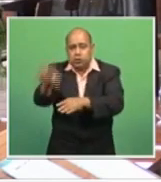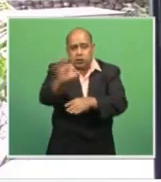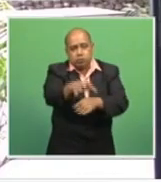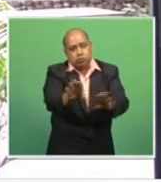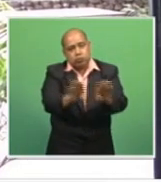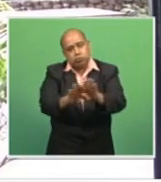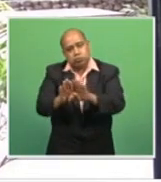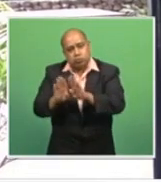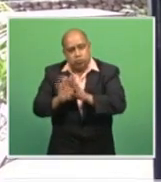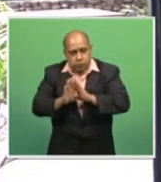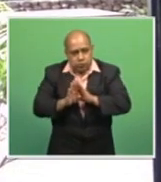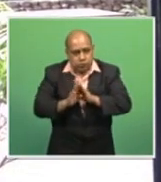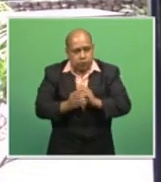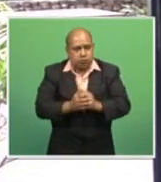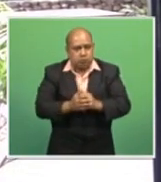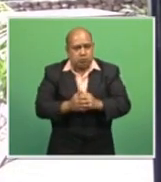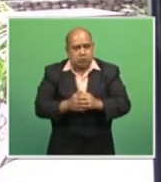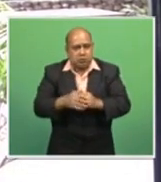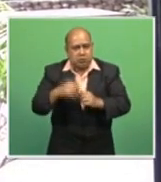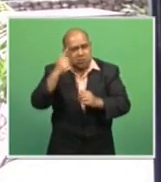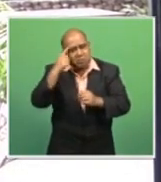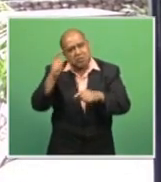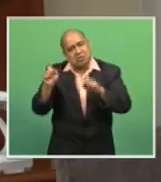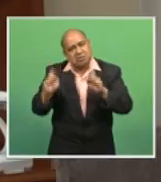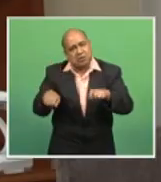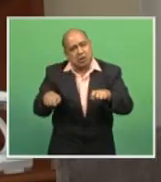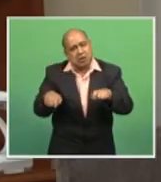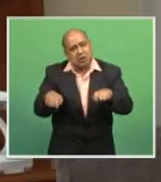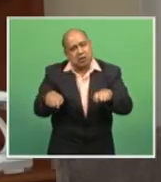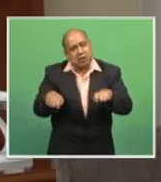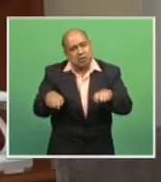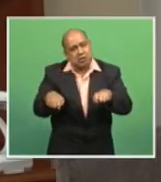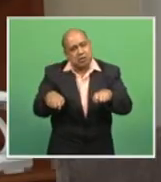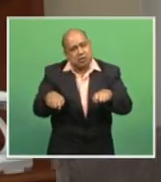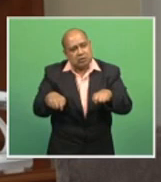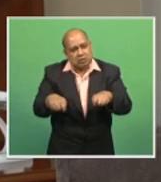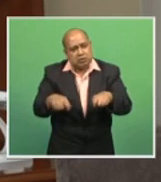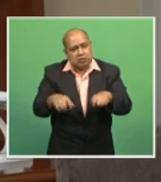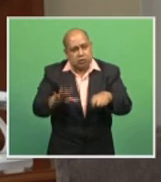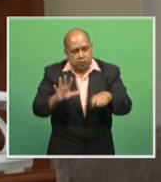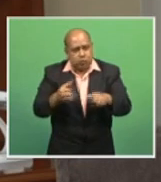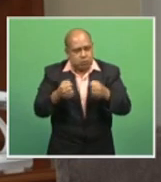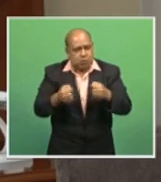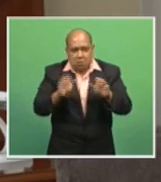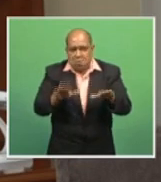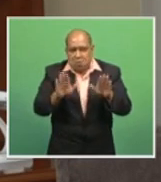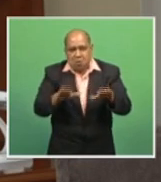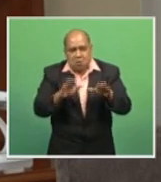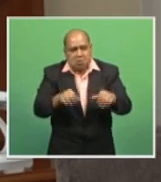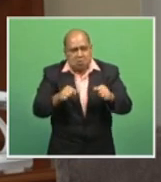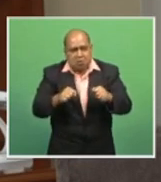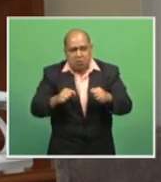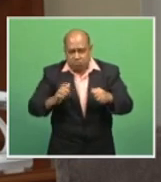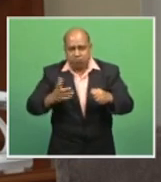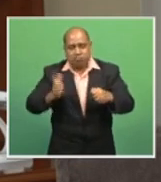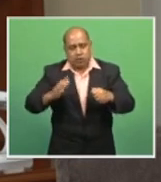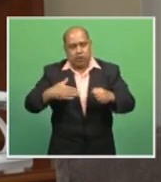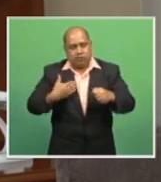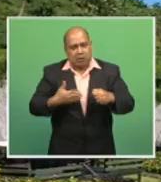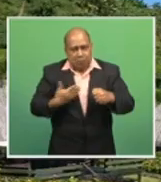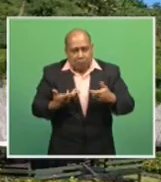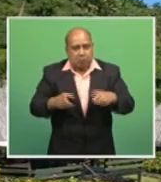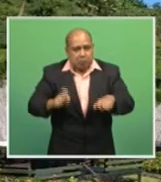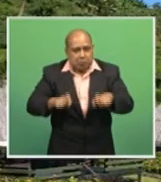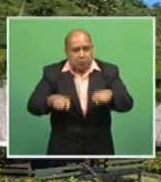of just staying alive, basically, just trying to survive. And many of these workers have been sent home.